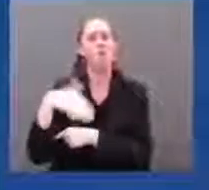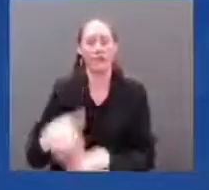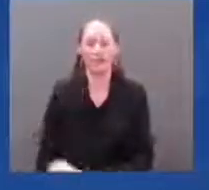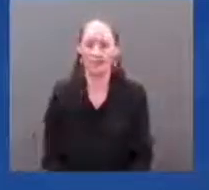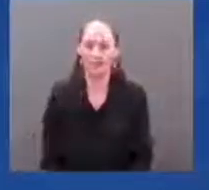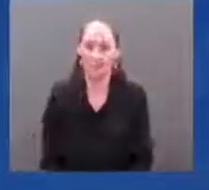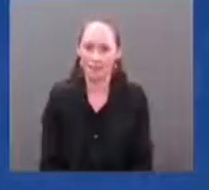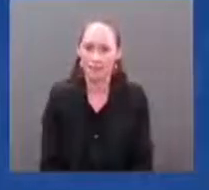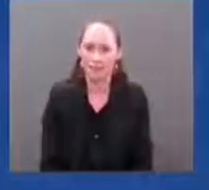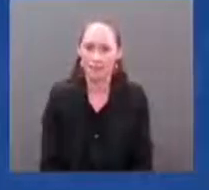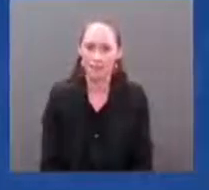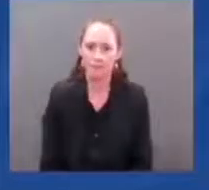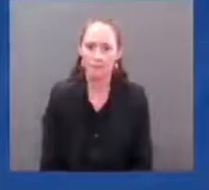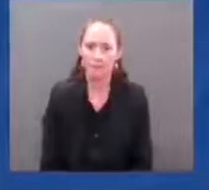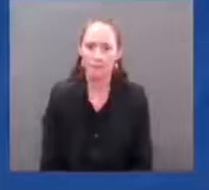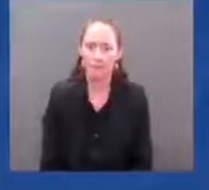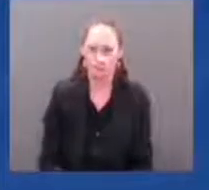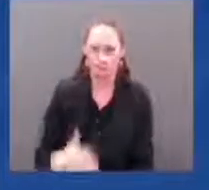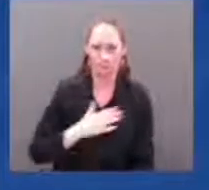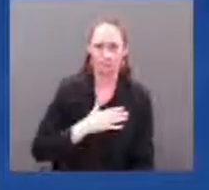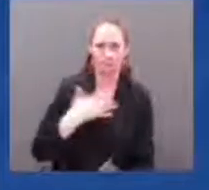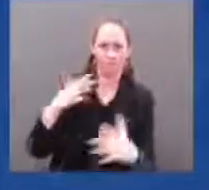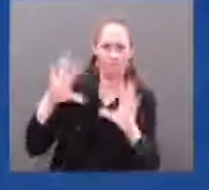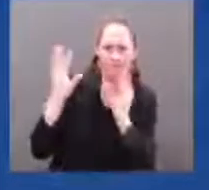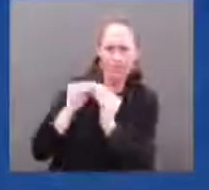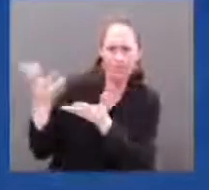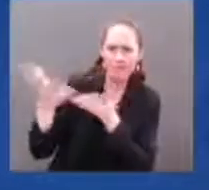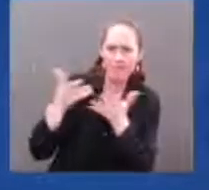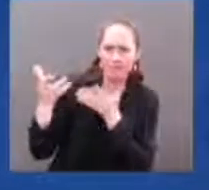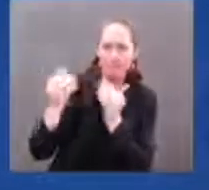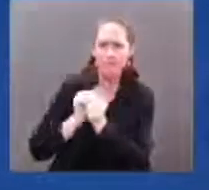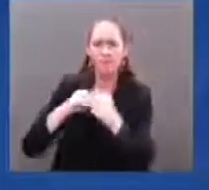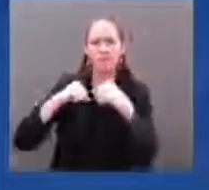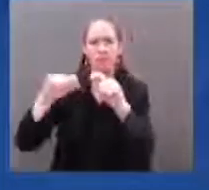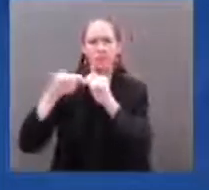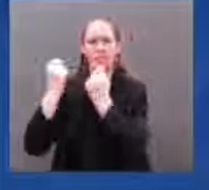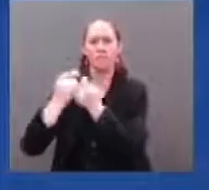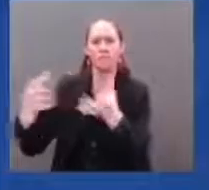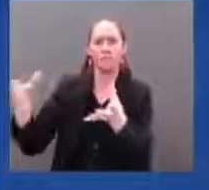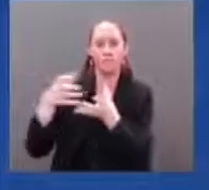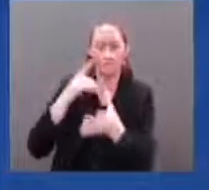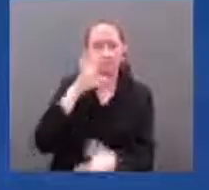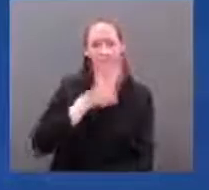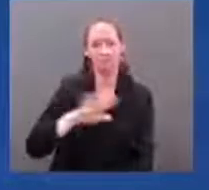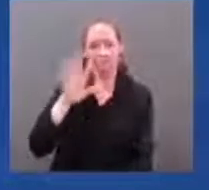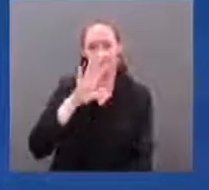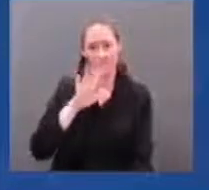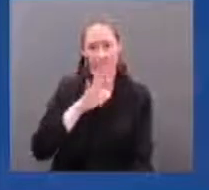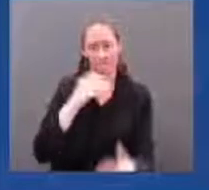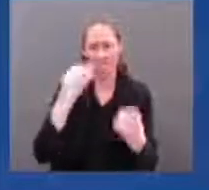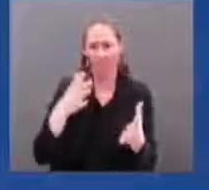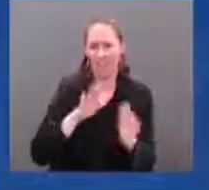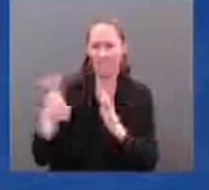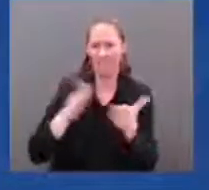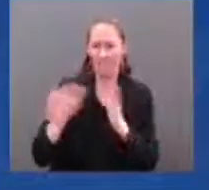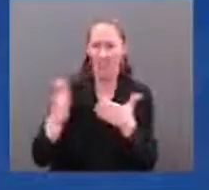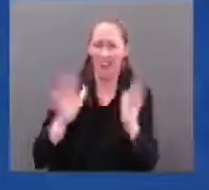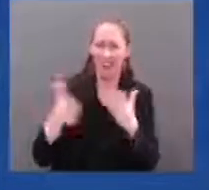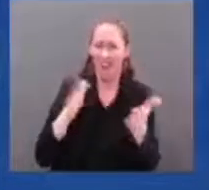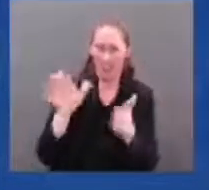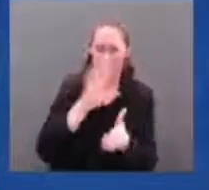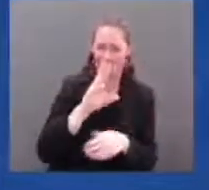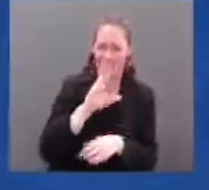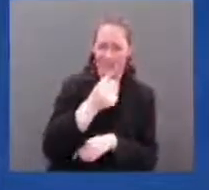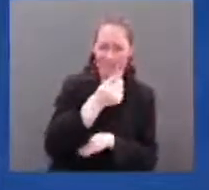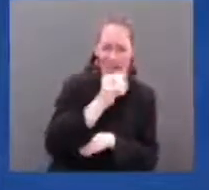60 million people died between 1900 and 1946. And since then, we established